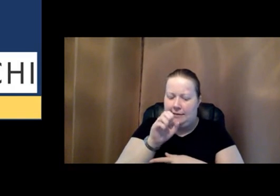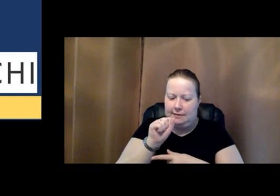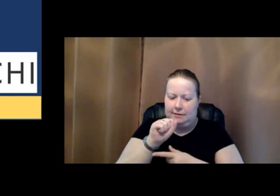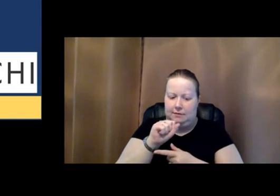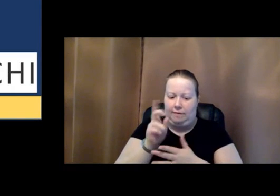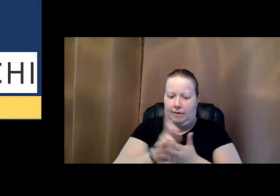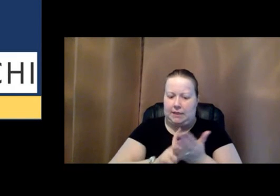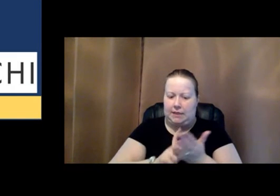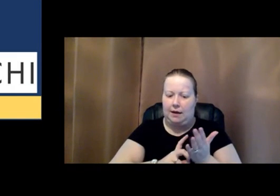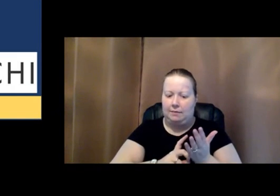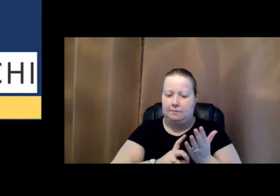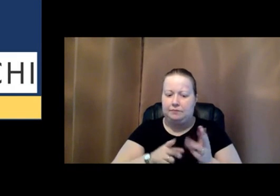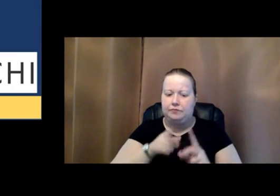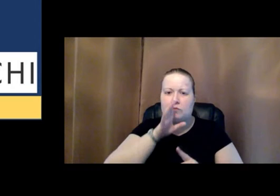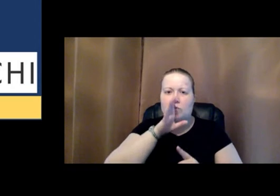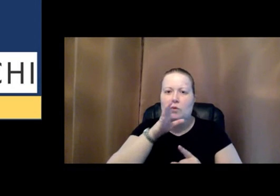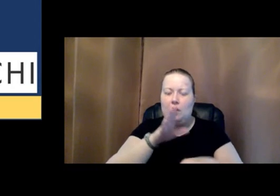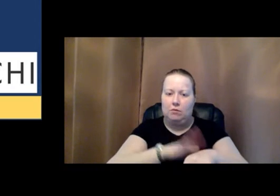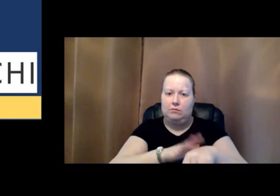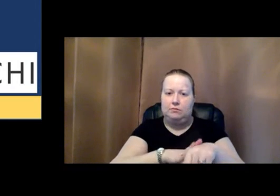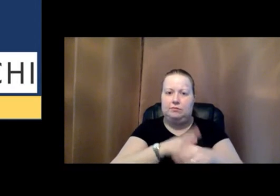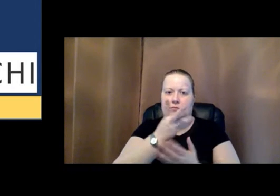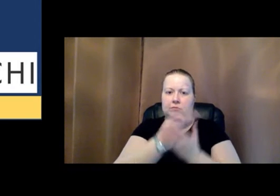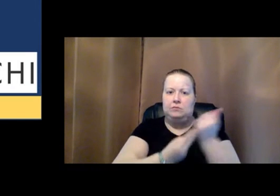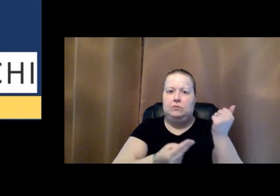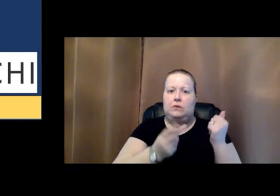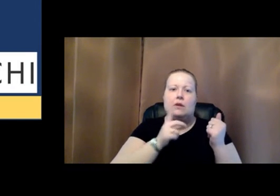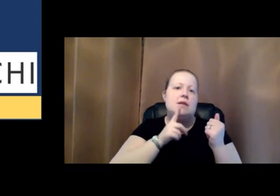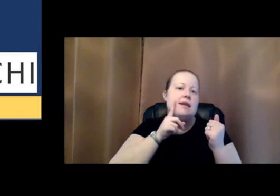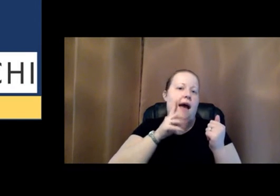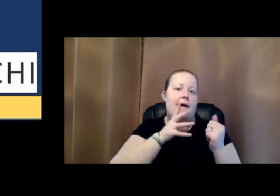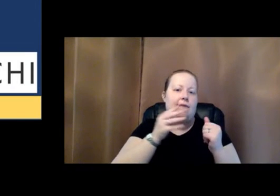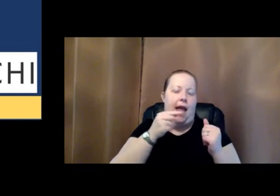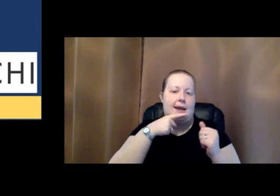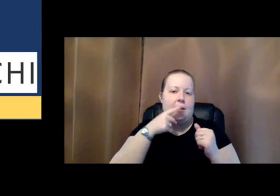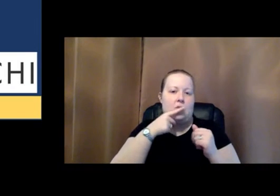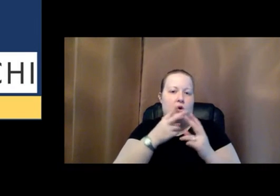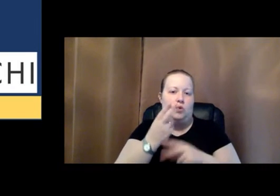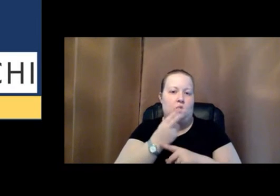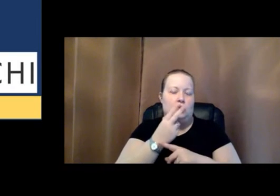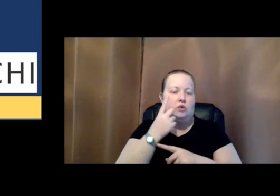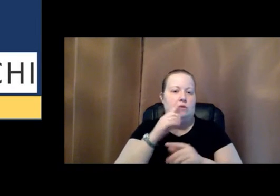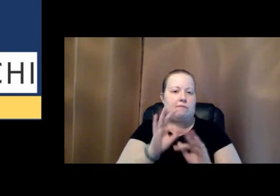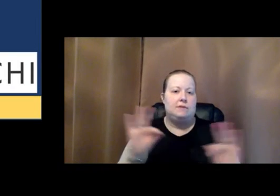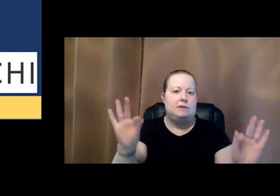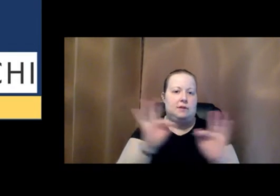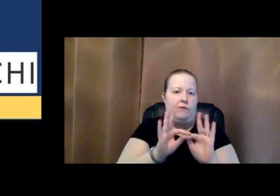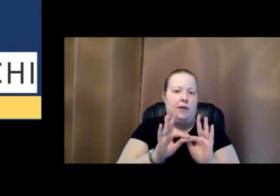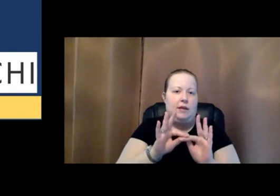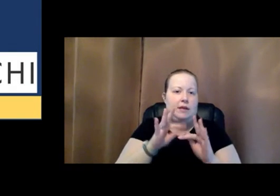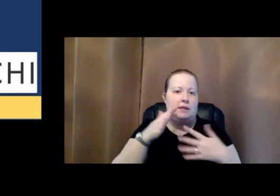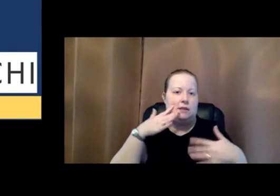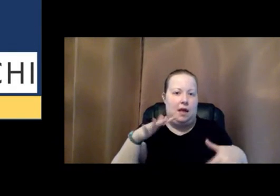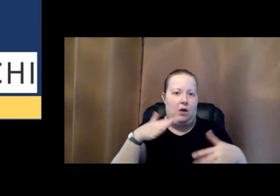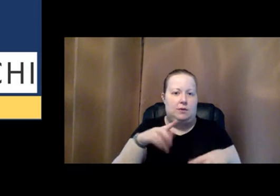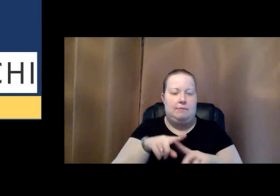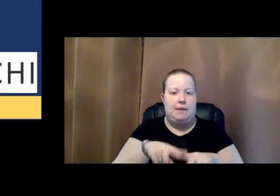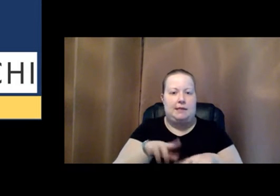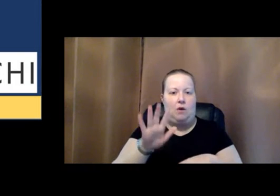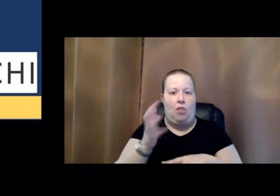will notify both deaf and hearing users of significant sounds based on their own definition of significance.